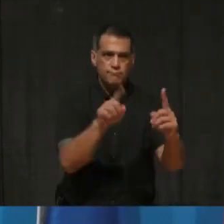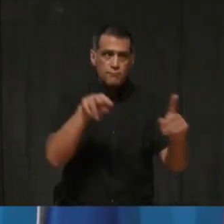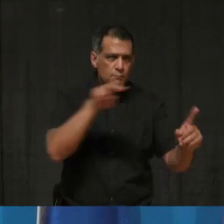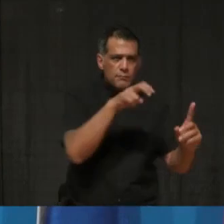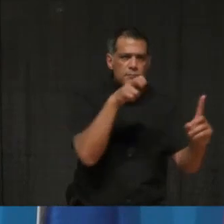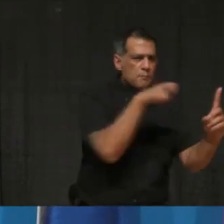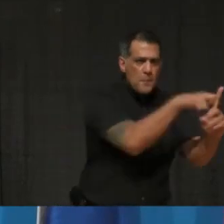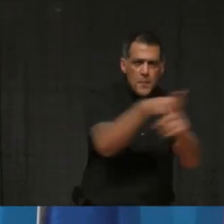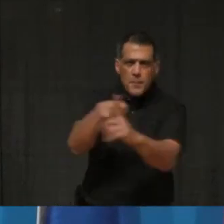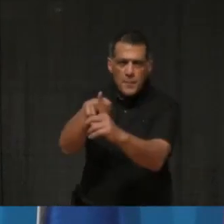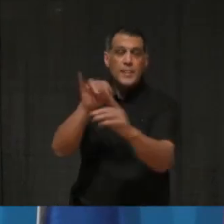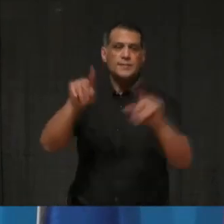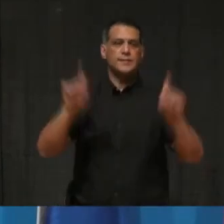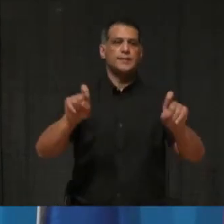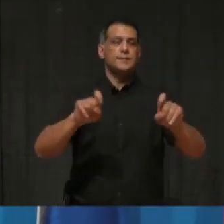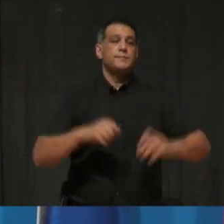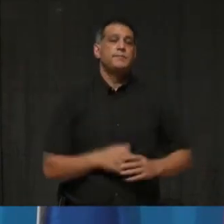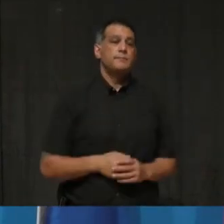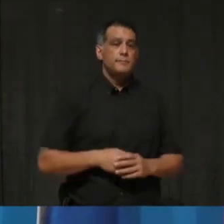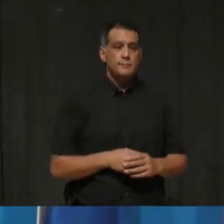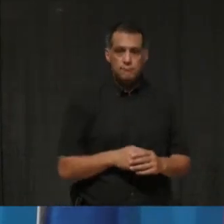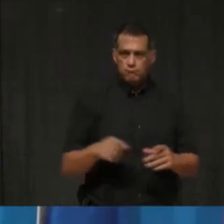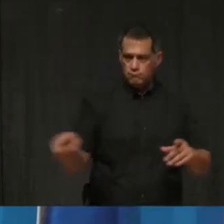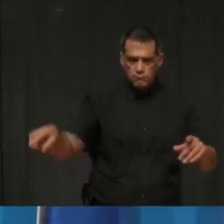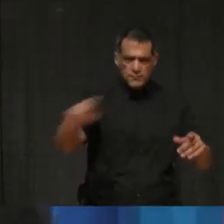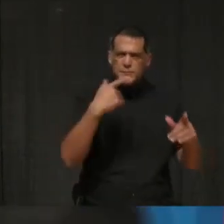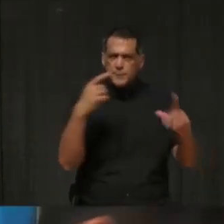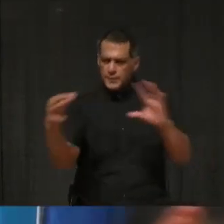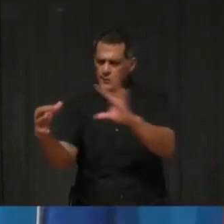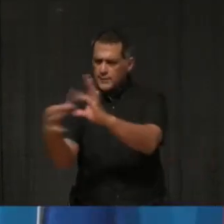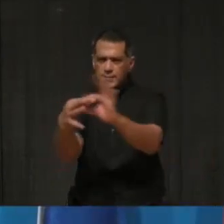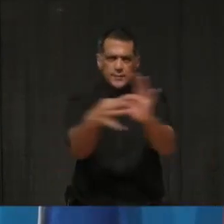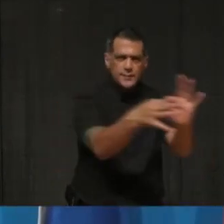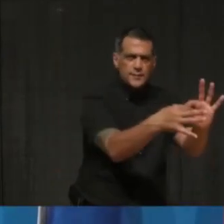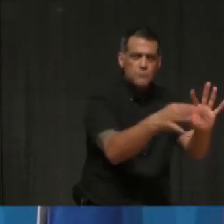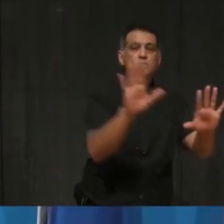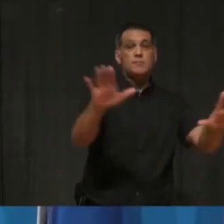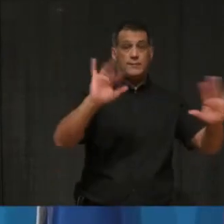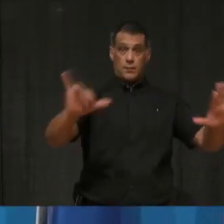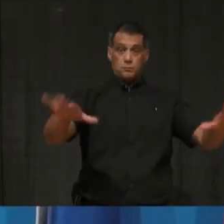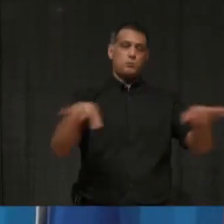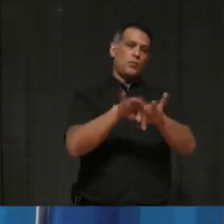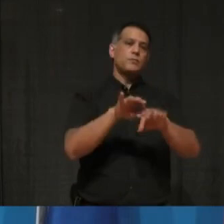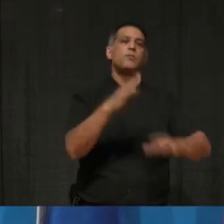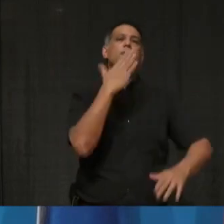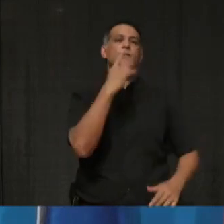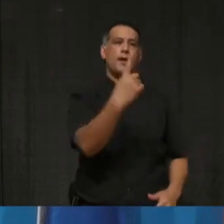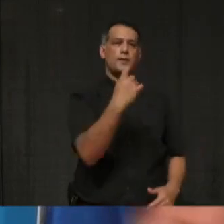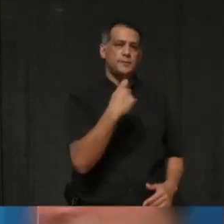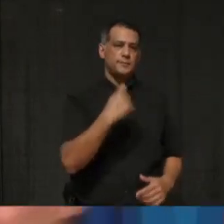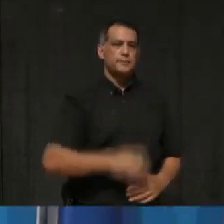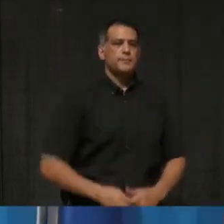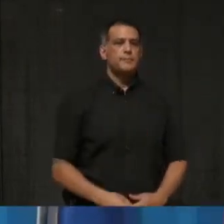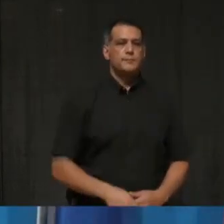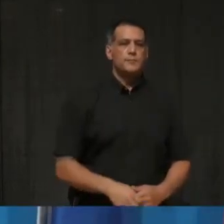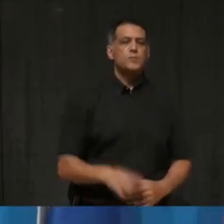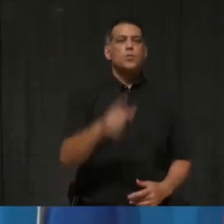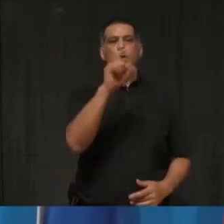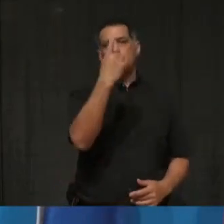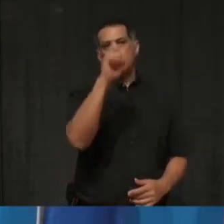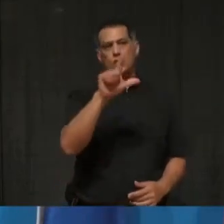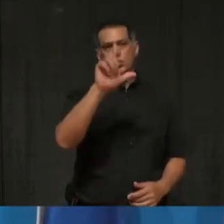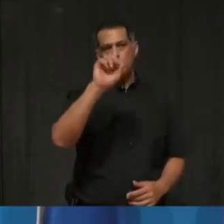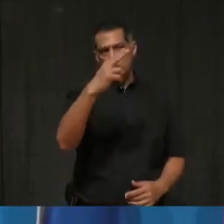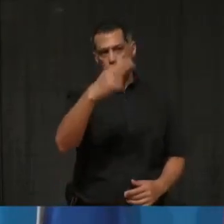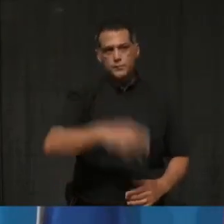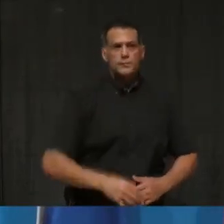the cases and clusters that have been initially identified. Thanks for the question. Thank you. My follow-up is actually for you, Dr. Lowe. Uh, and thanks for the kind words about